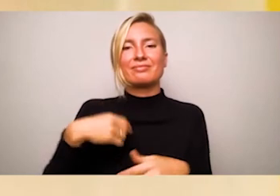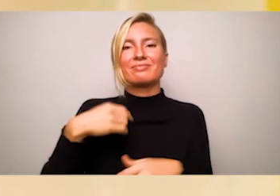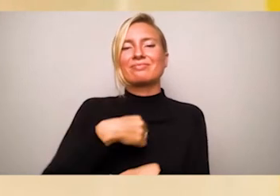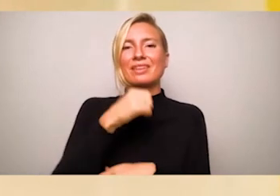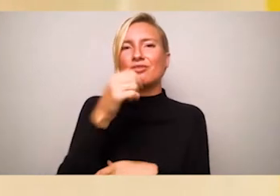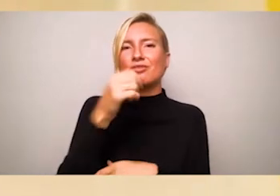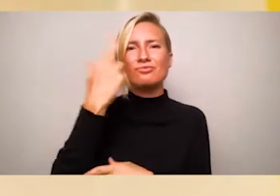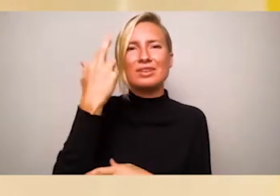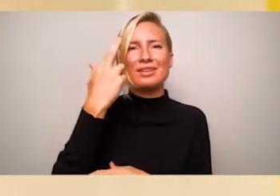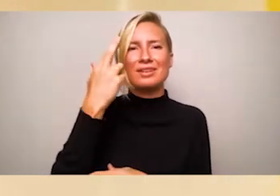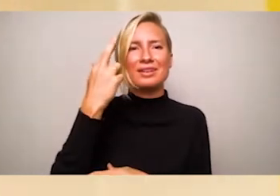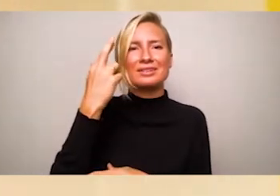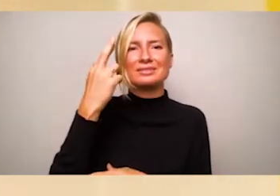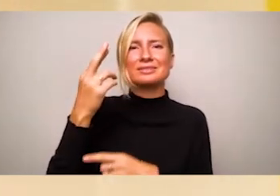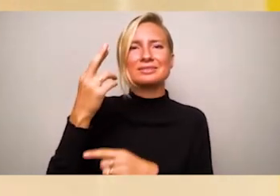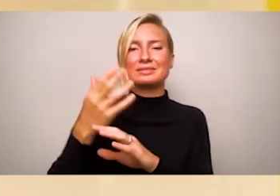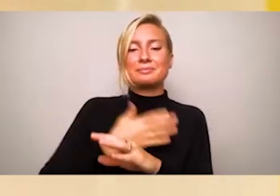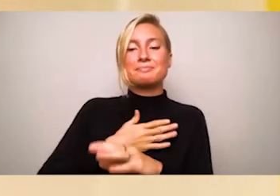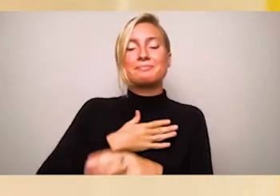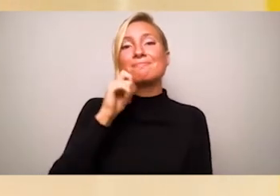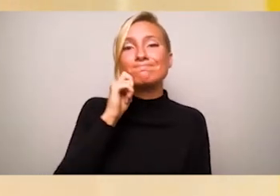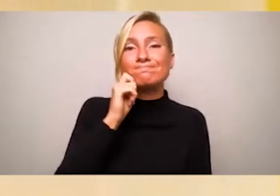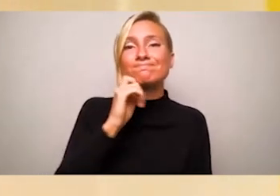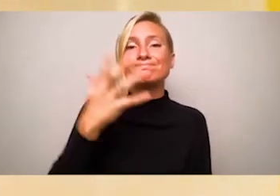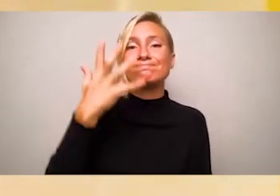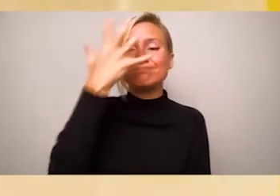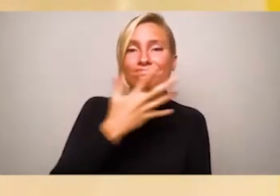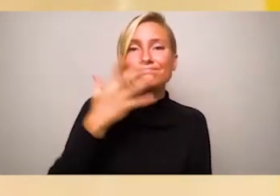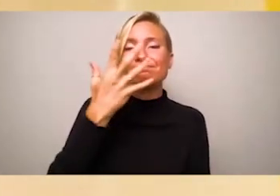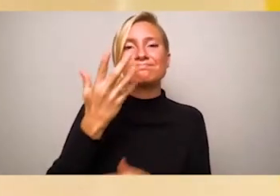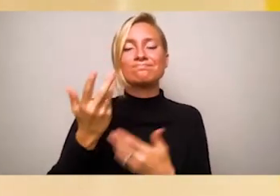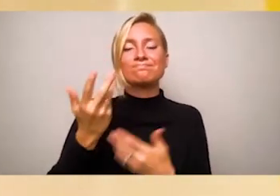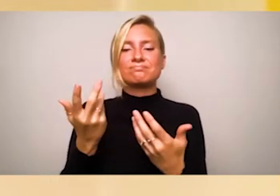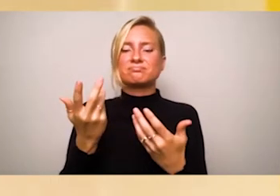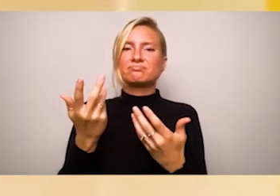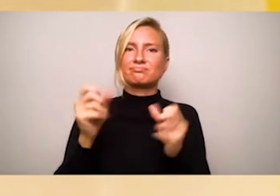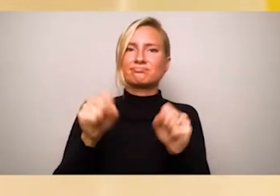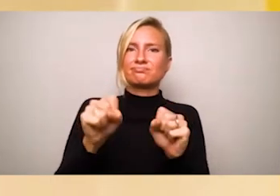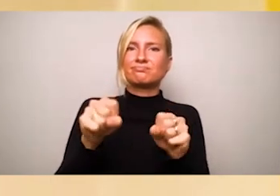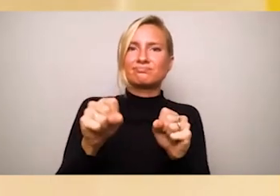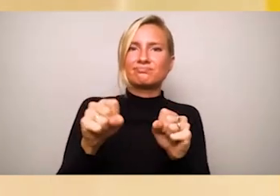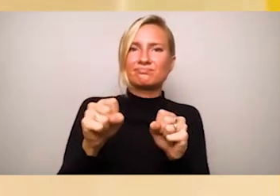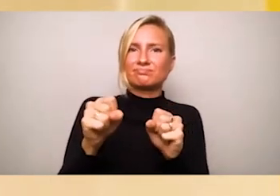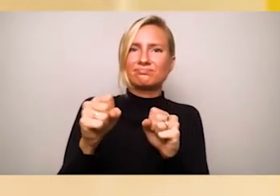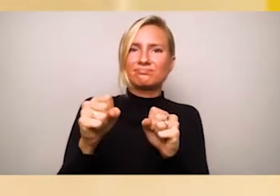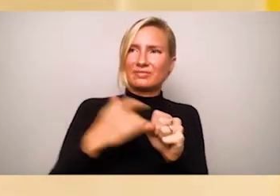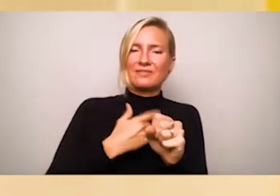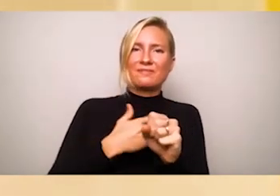color made me submissive prey, but college that taught me to be ashamed of who I was.